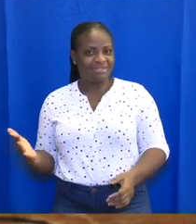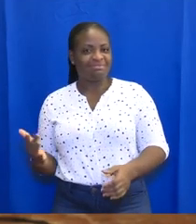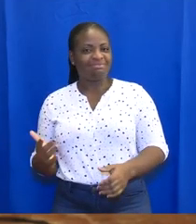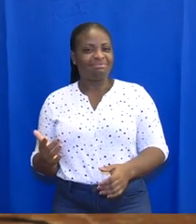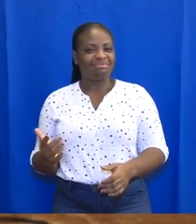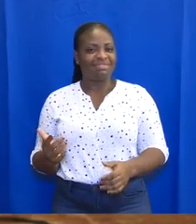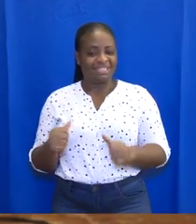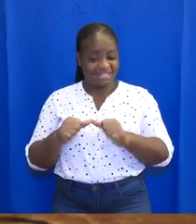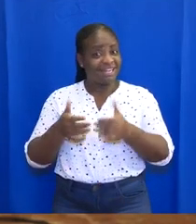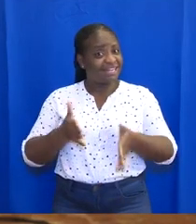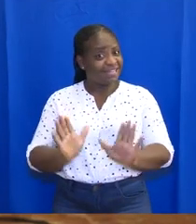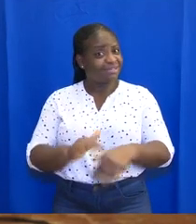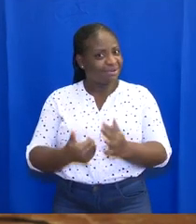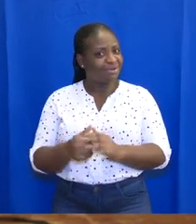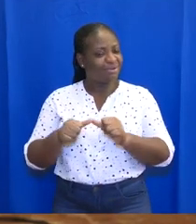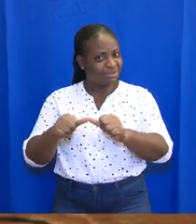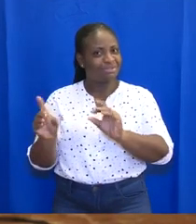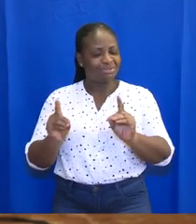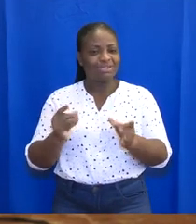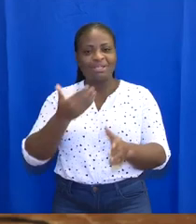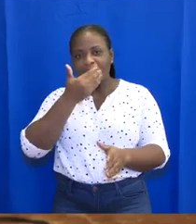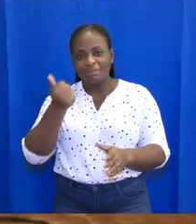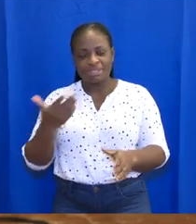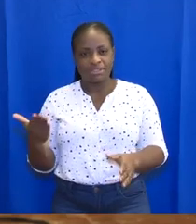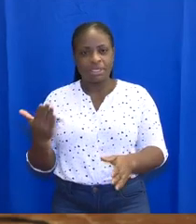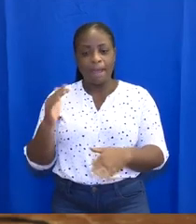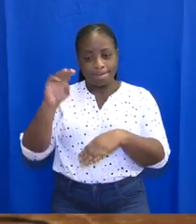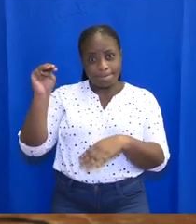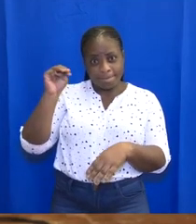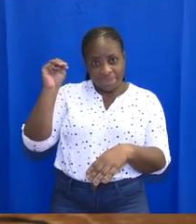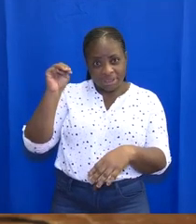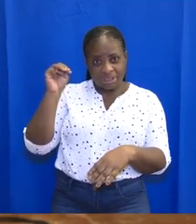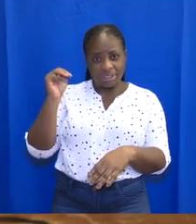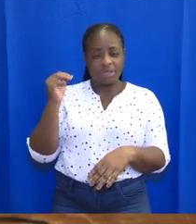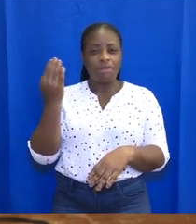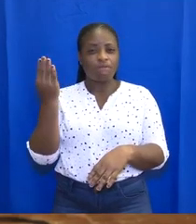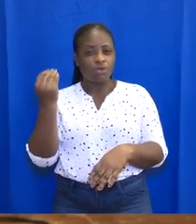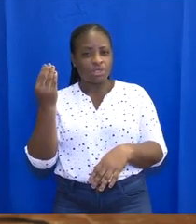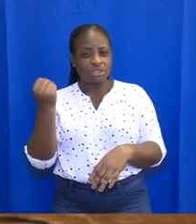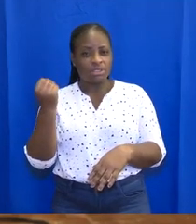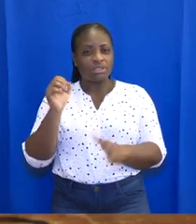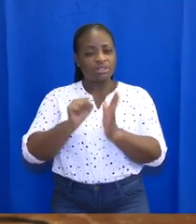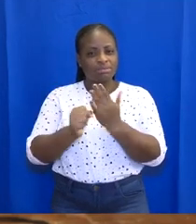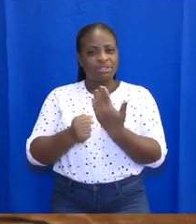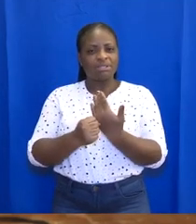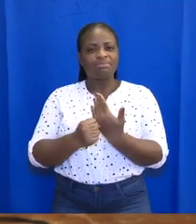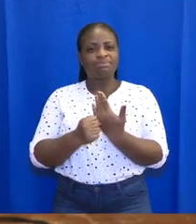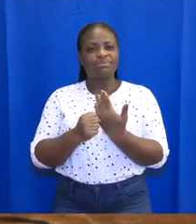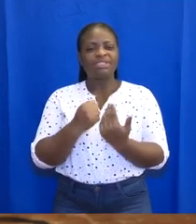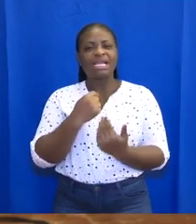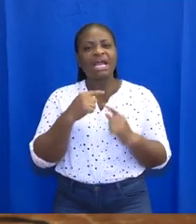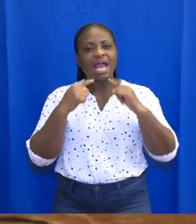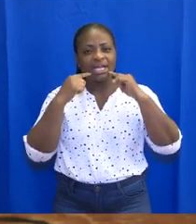may it continue. On Monday, 14th September, I extended by executive instrument